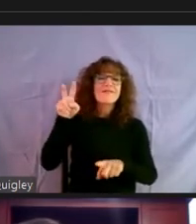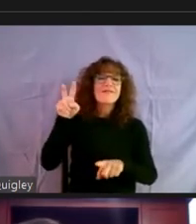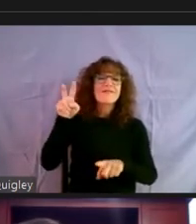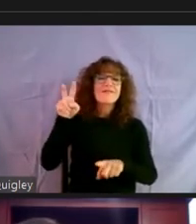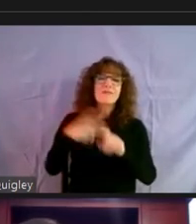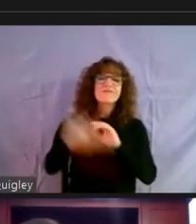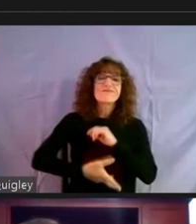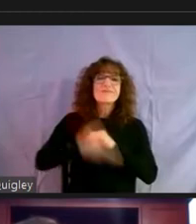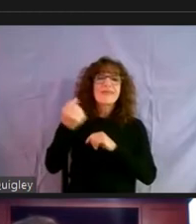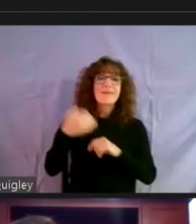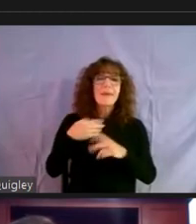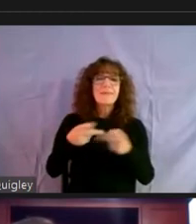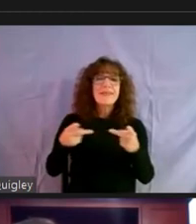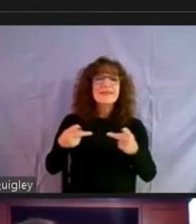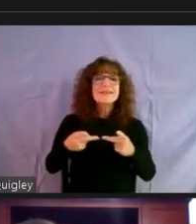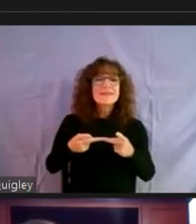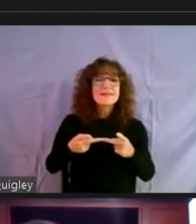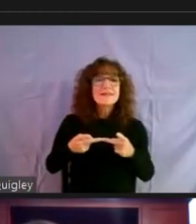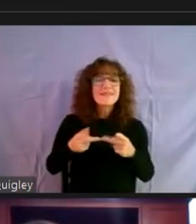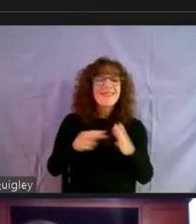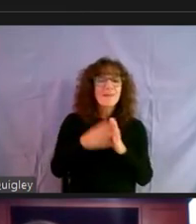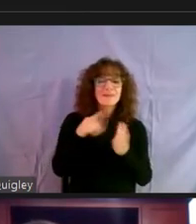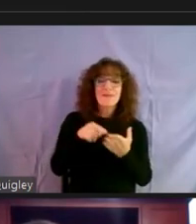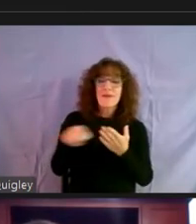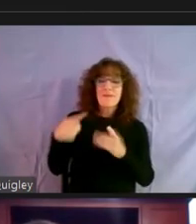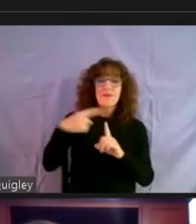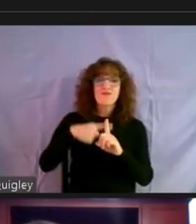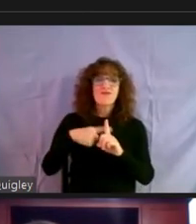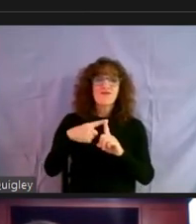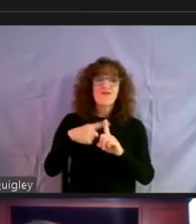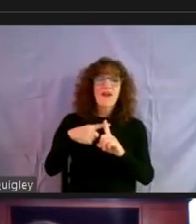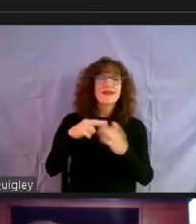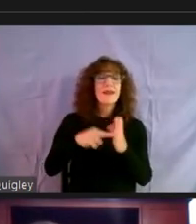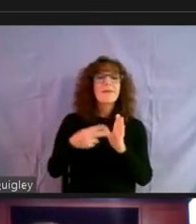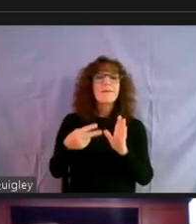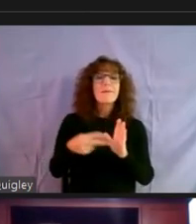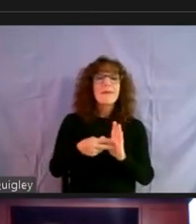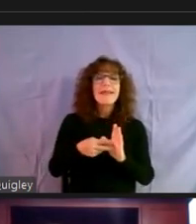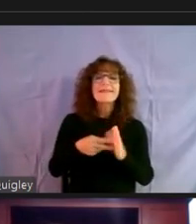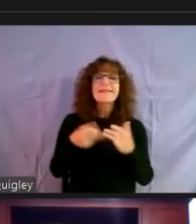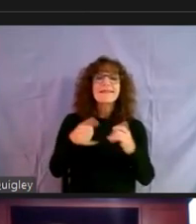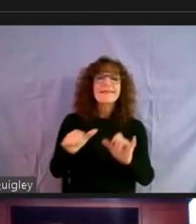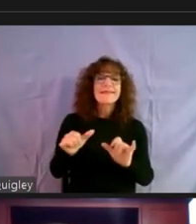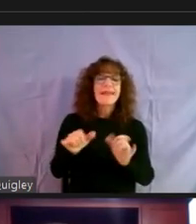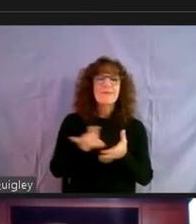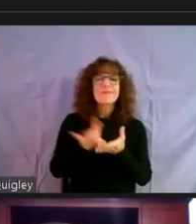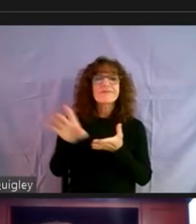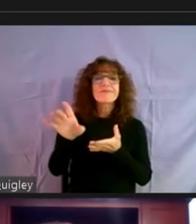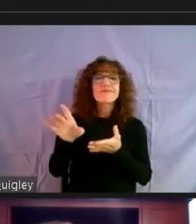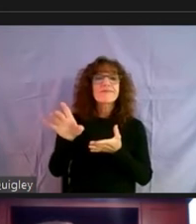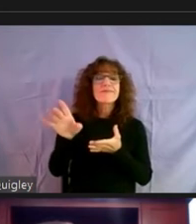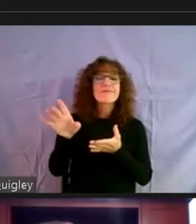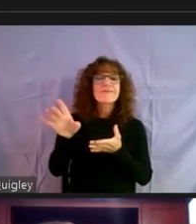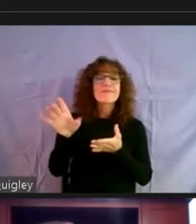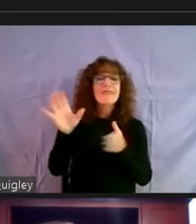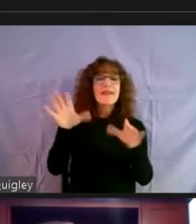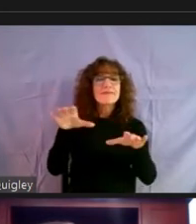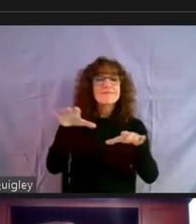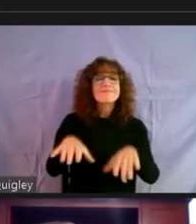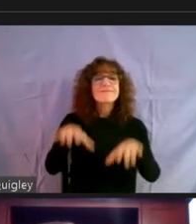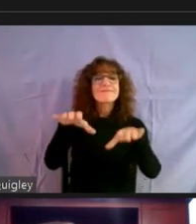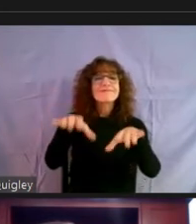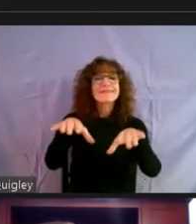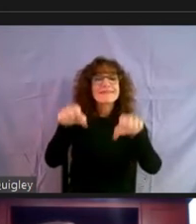right to redemption, which means even if I pay my rent, I can still be homeless because they can take possession of the